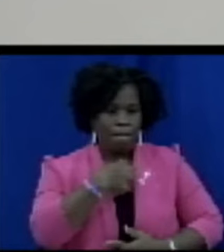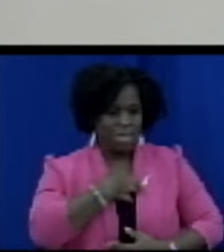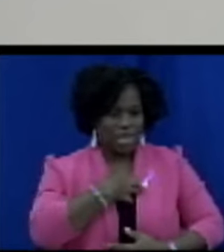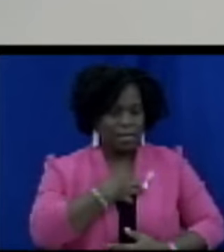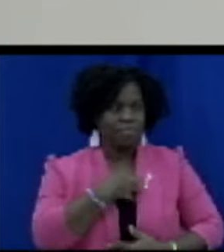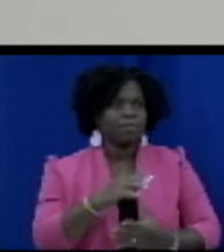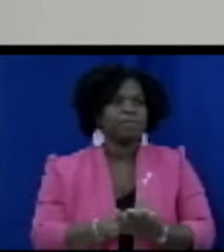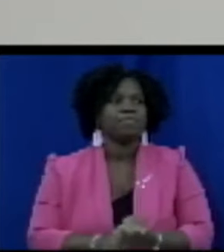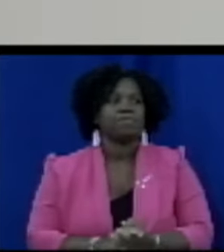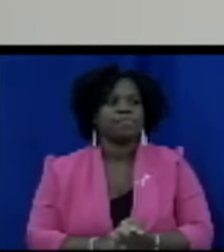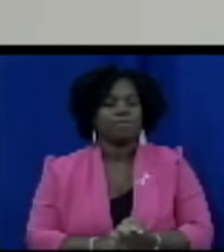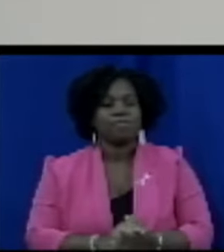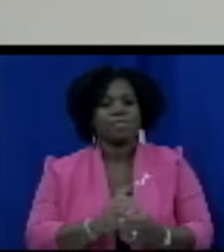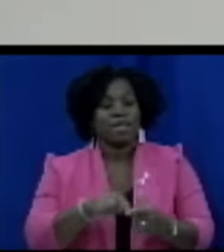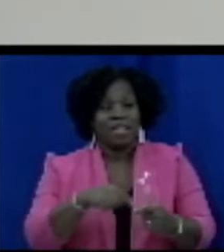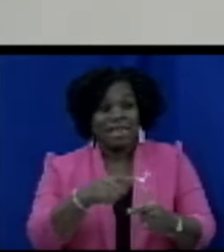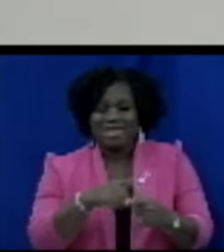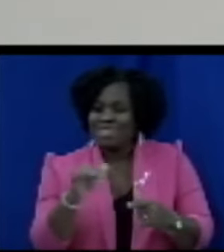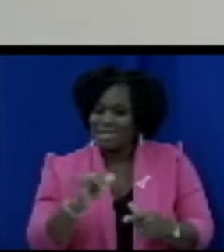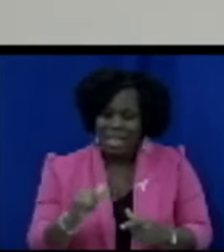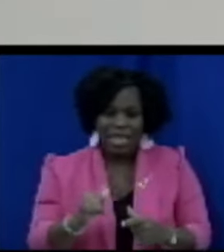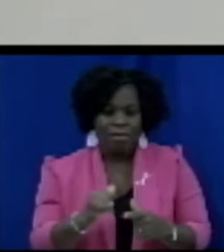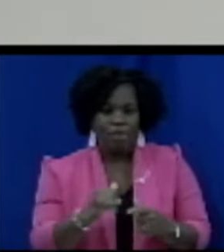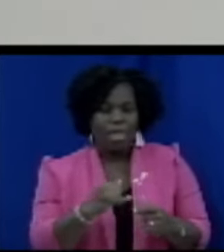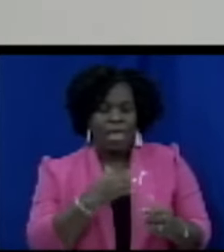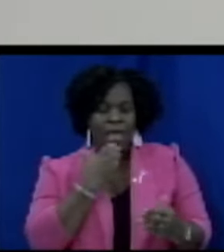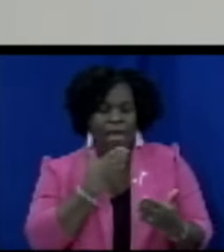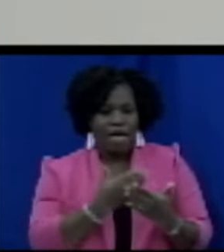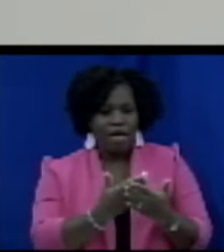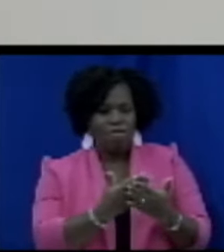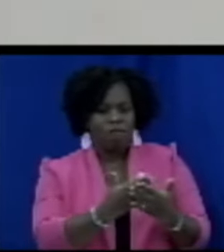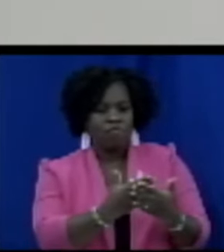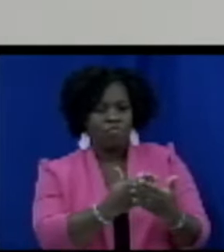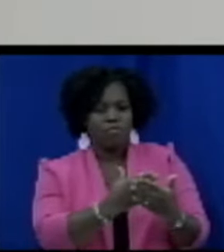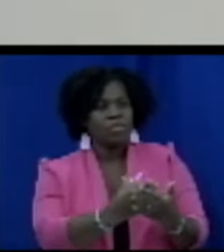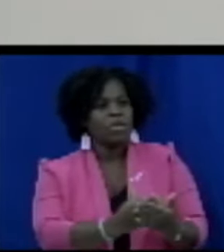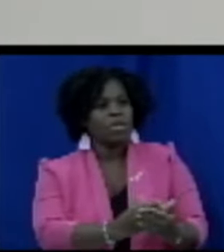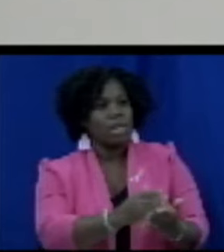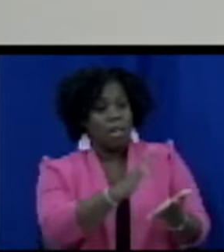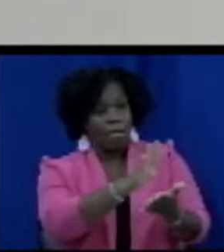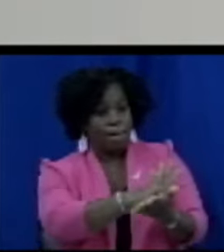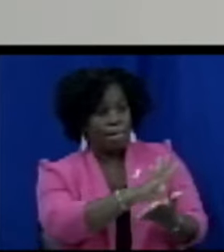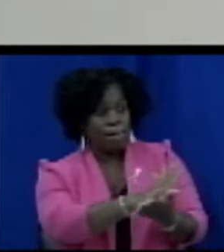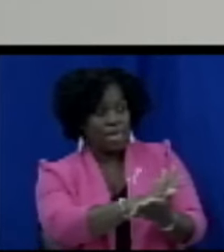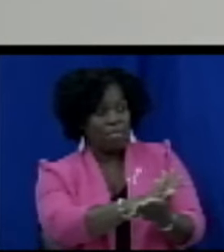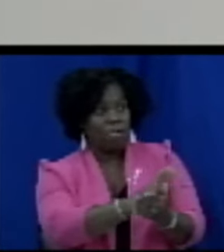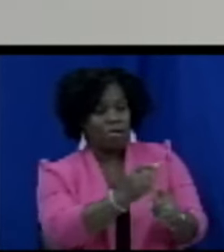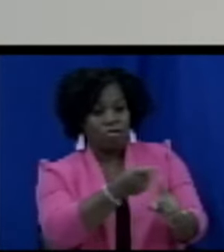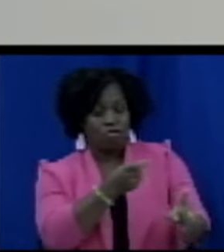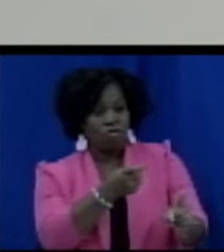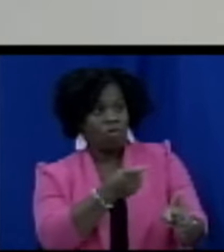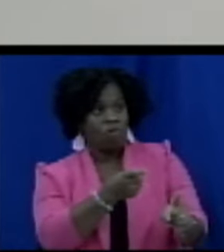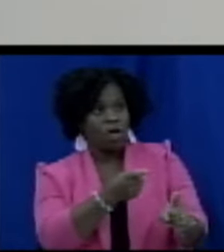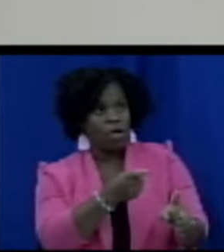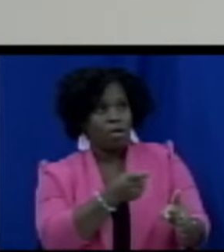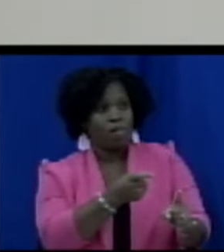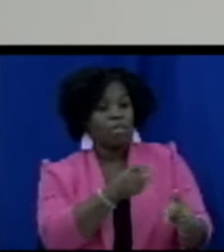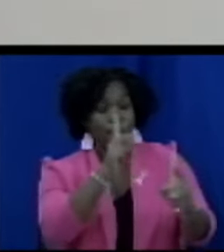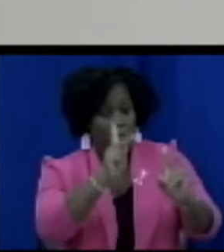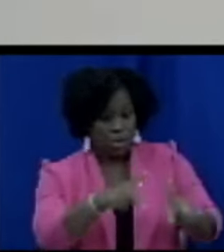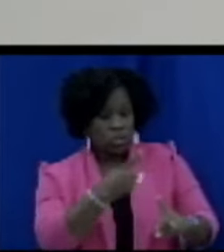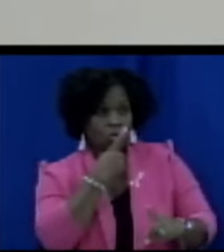also goes to the board and so the person who makes the complaint gets a certified copy